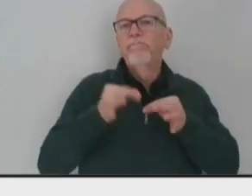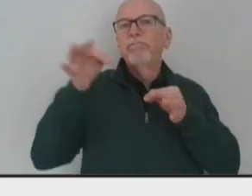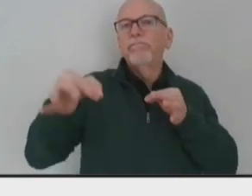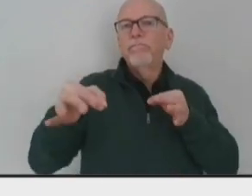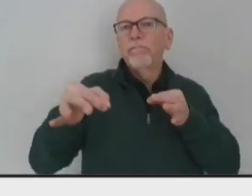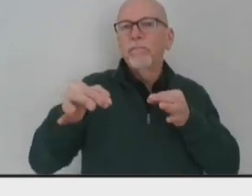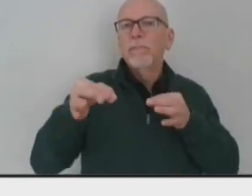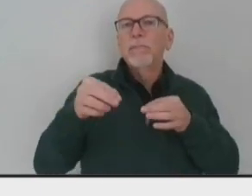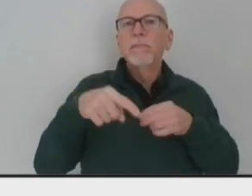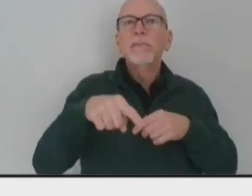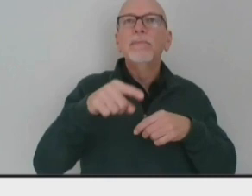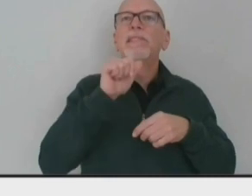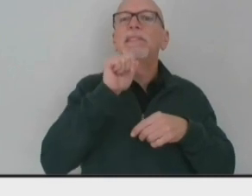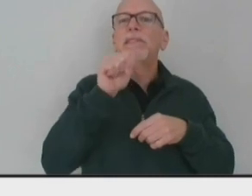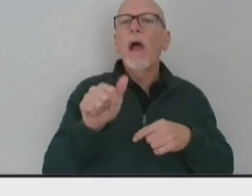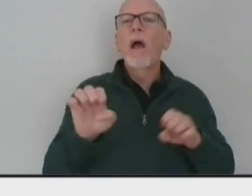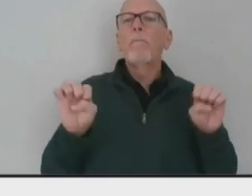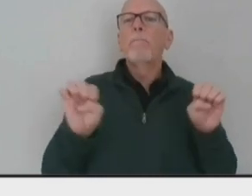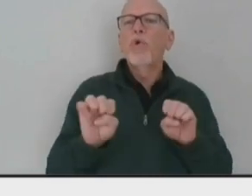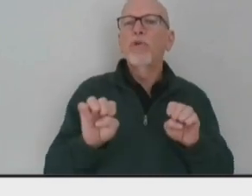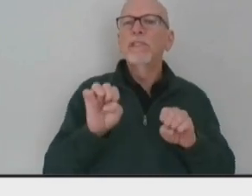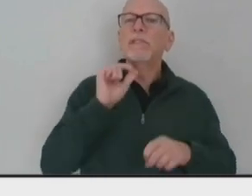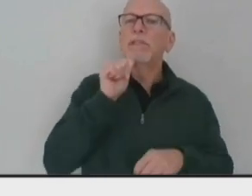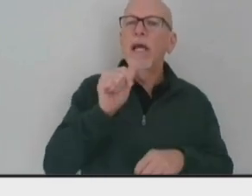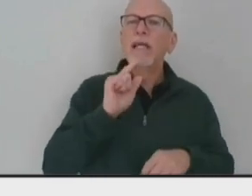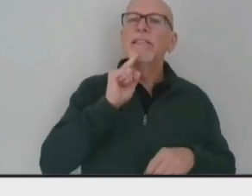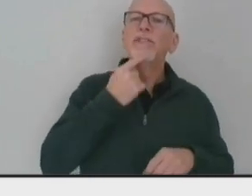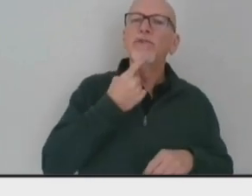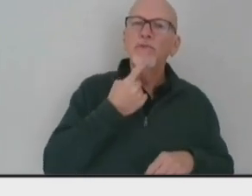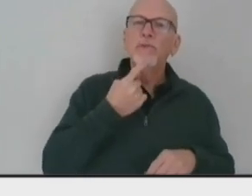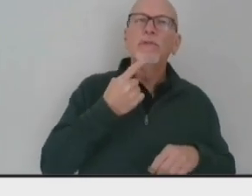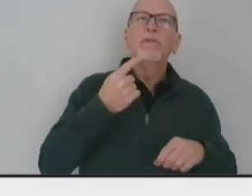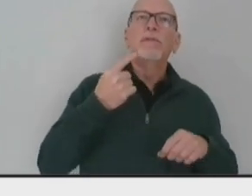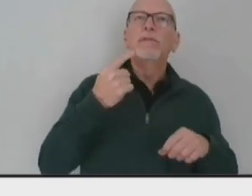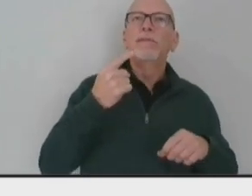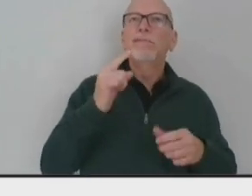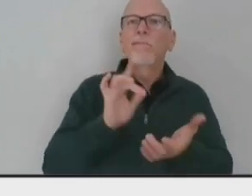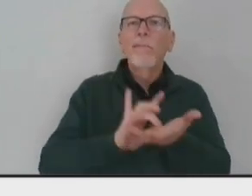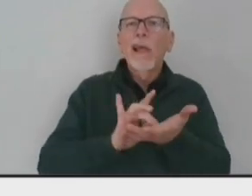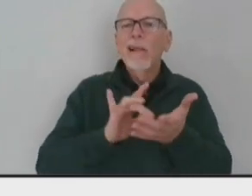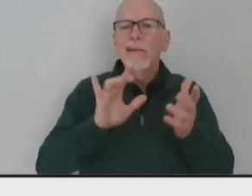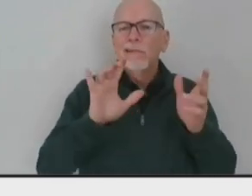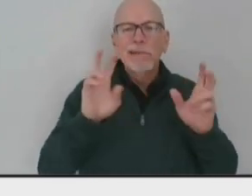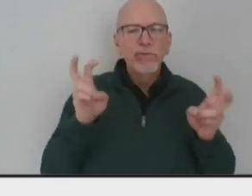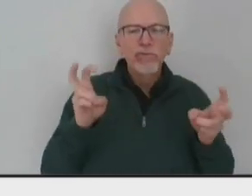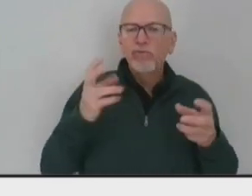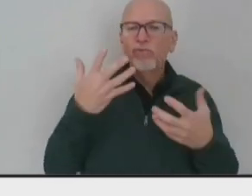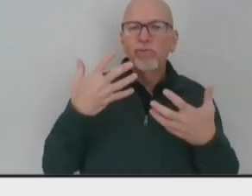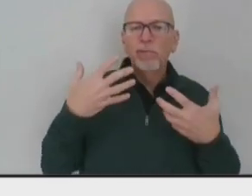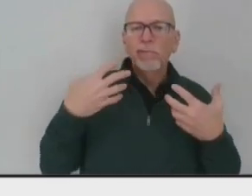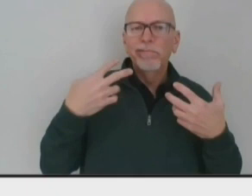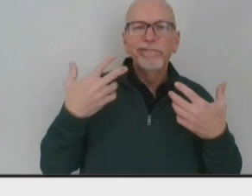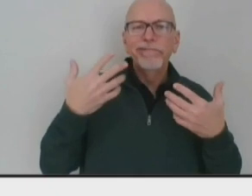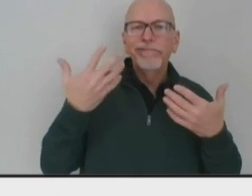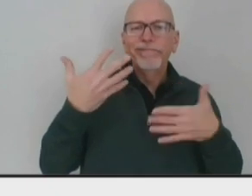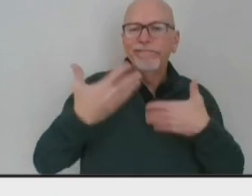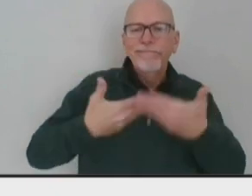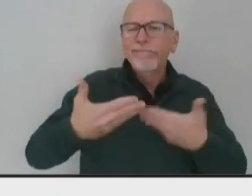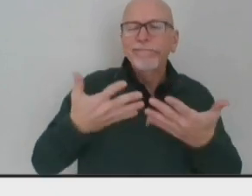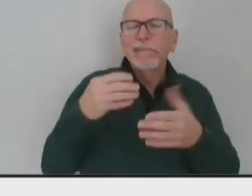elective surgical procedures to free up beds that are done in the inpatient